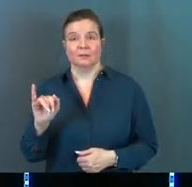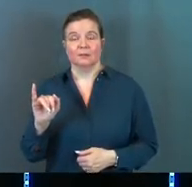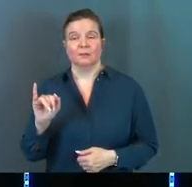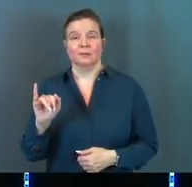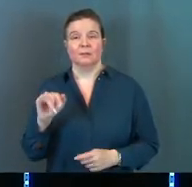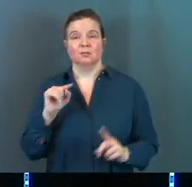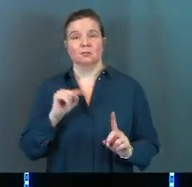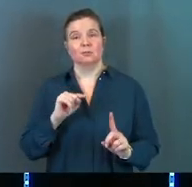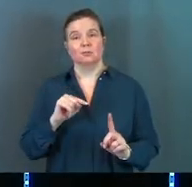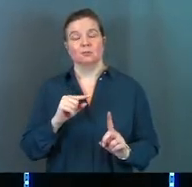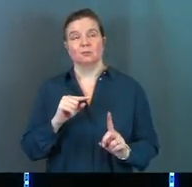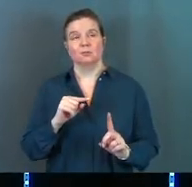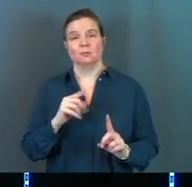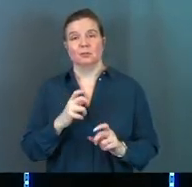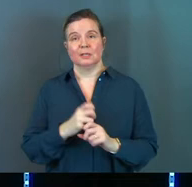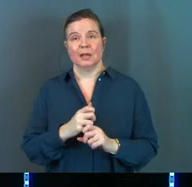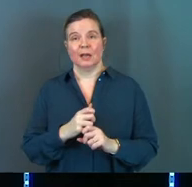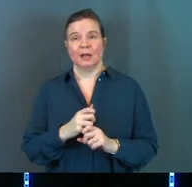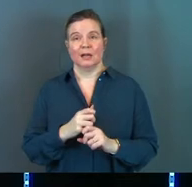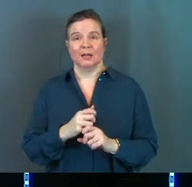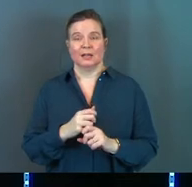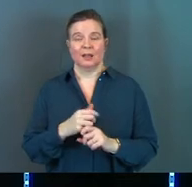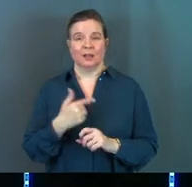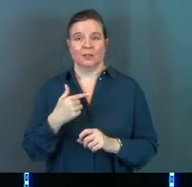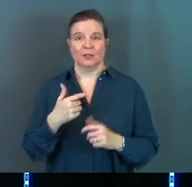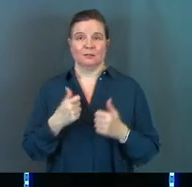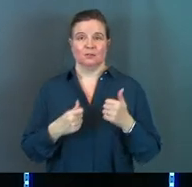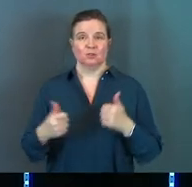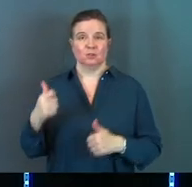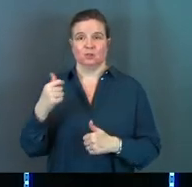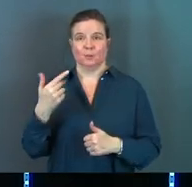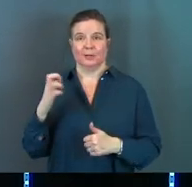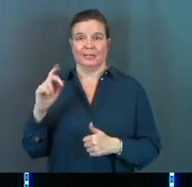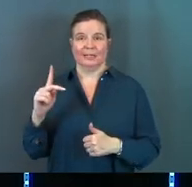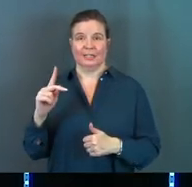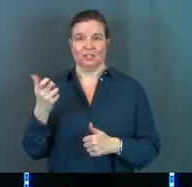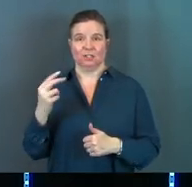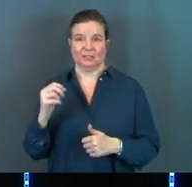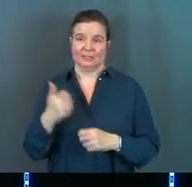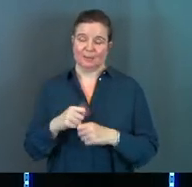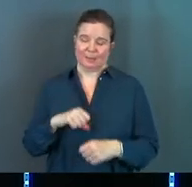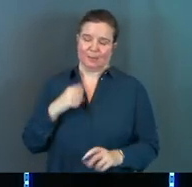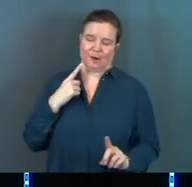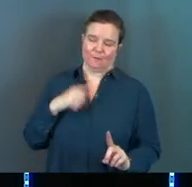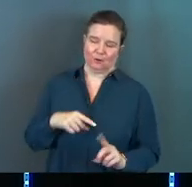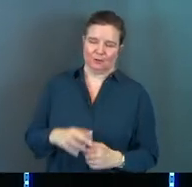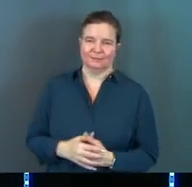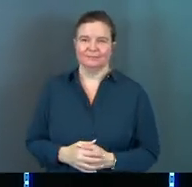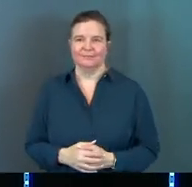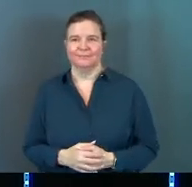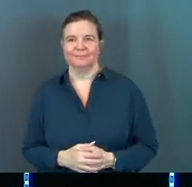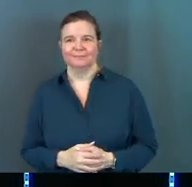Davey, she got the super geek gene from me. So that makes me proud of her.